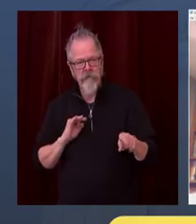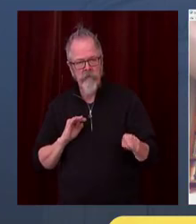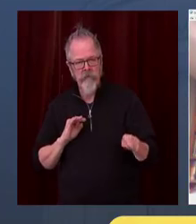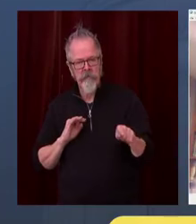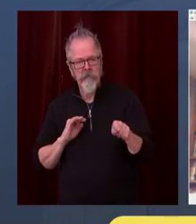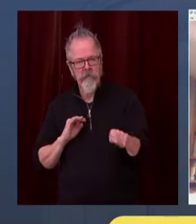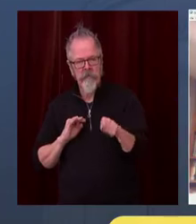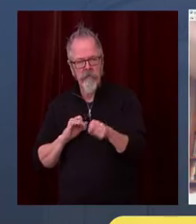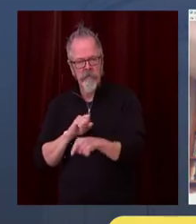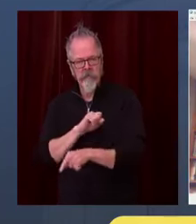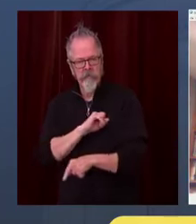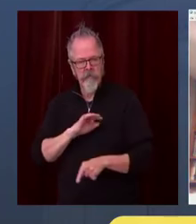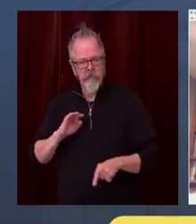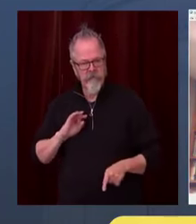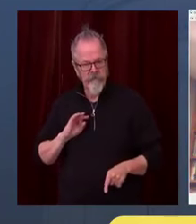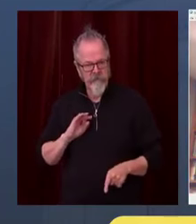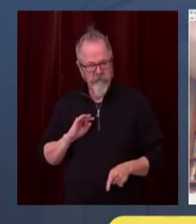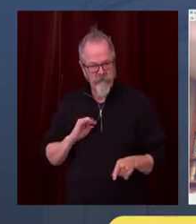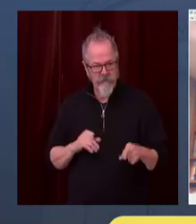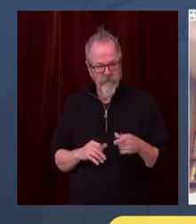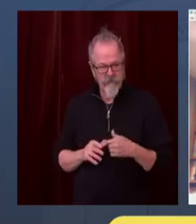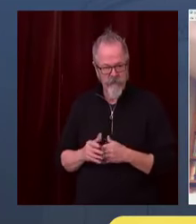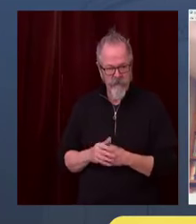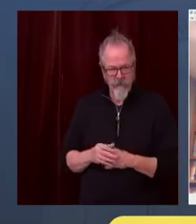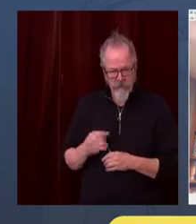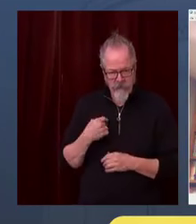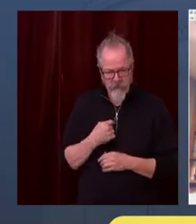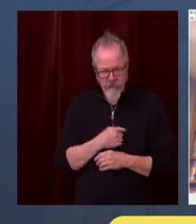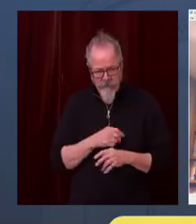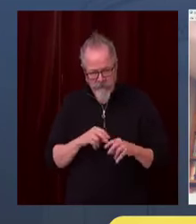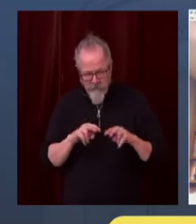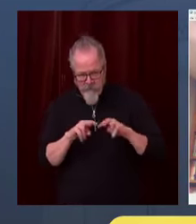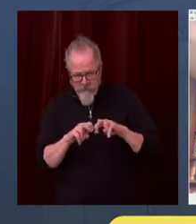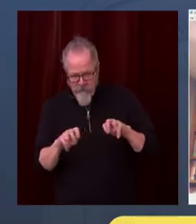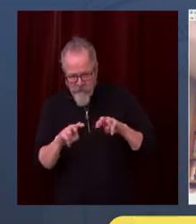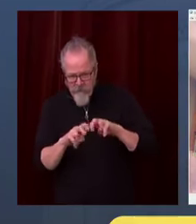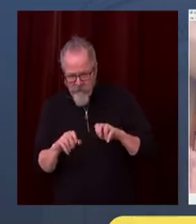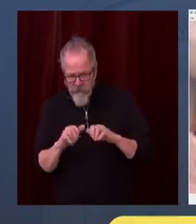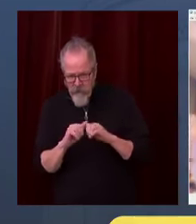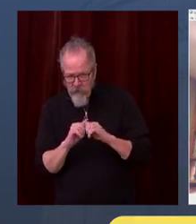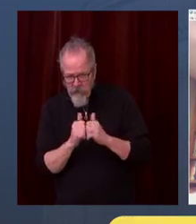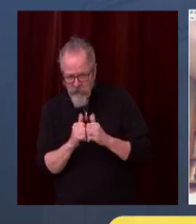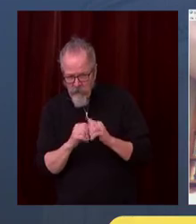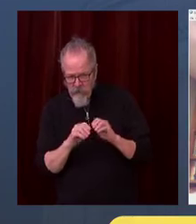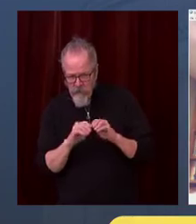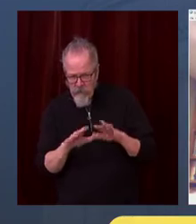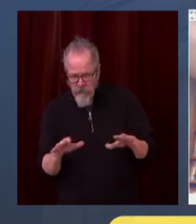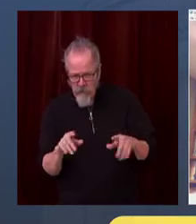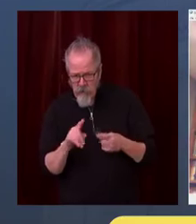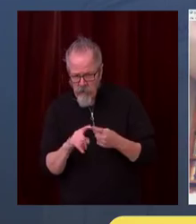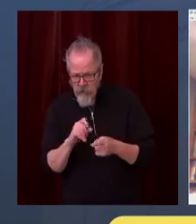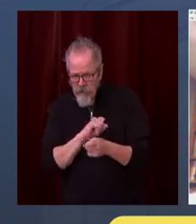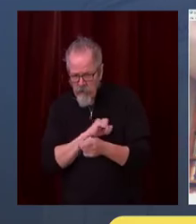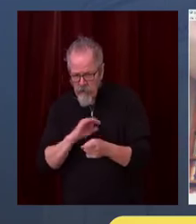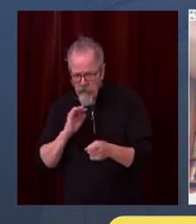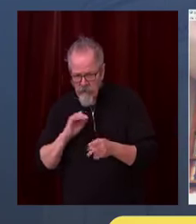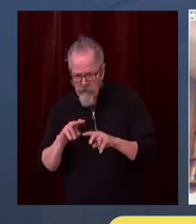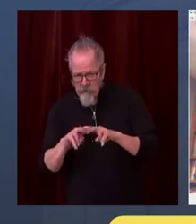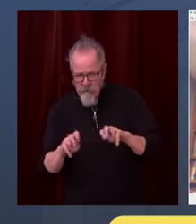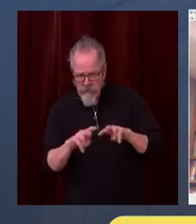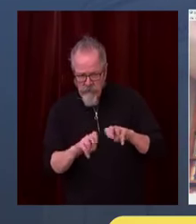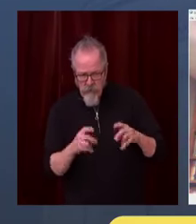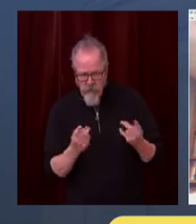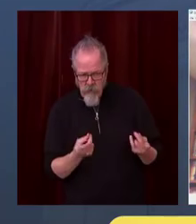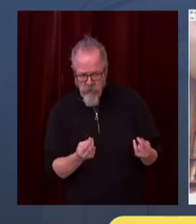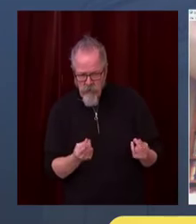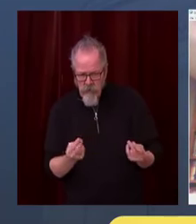transmission to staff. We don't have a really good idea to understand how many people who were at